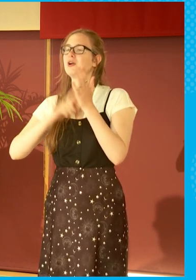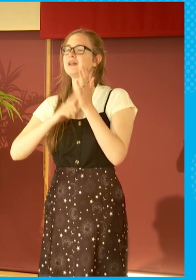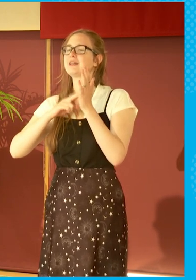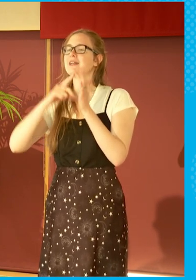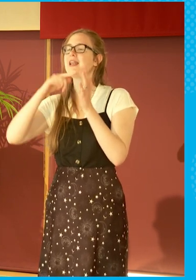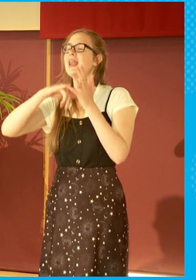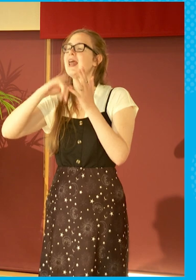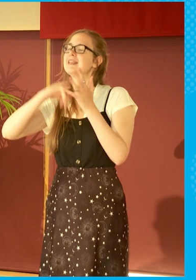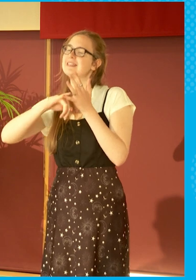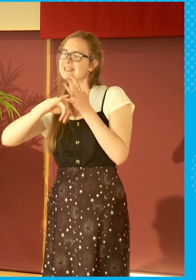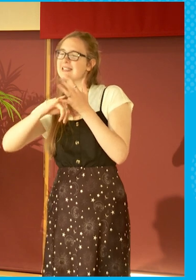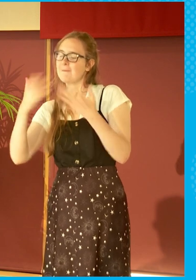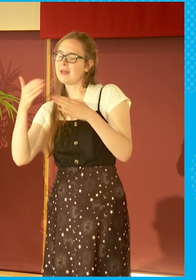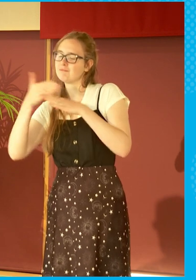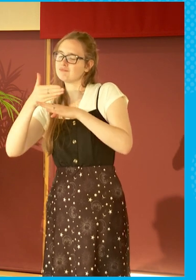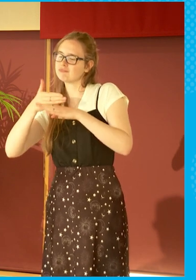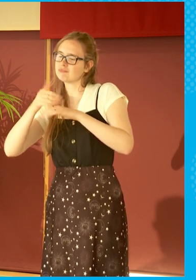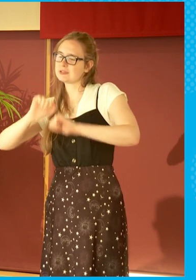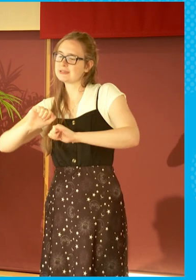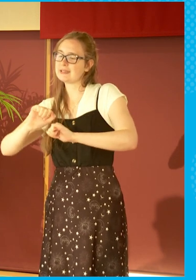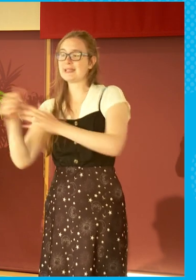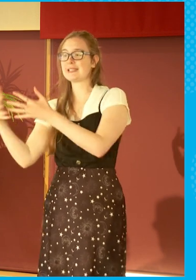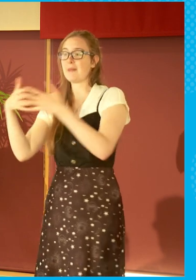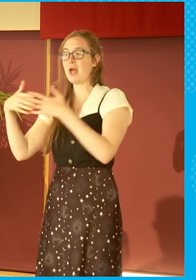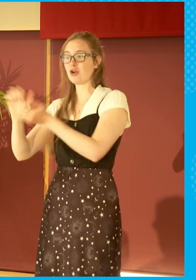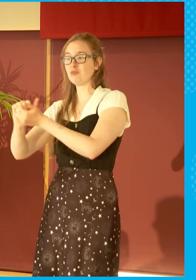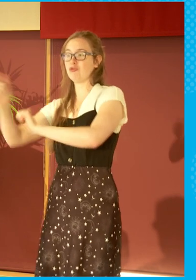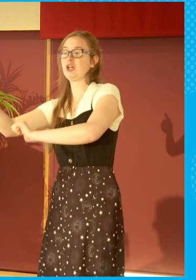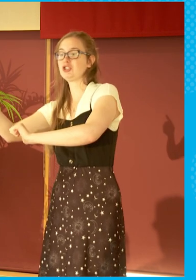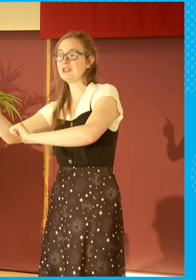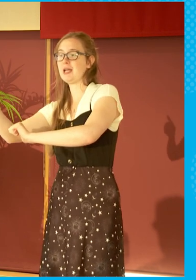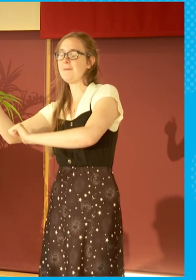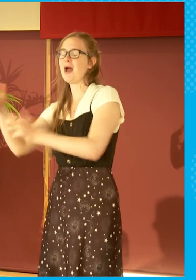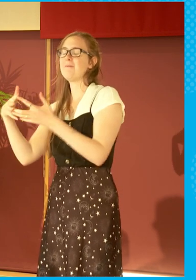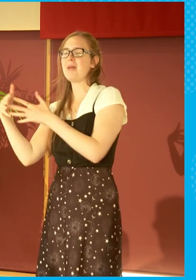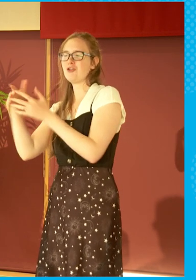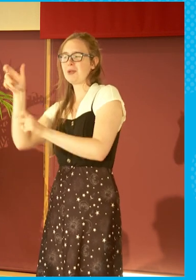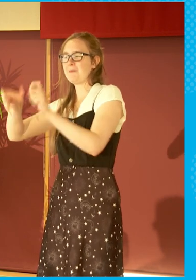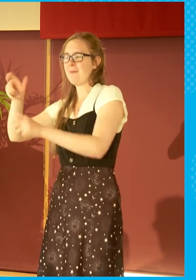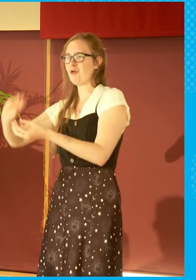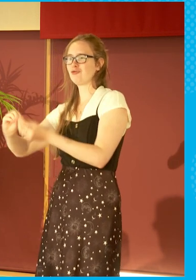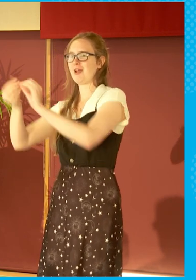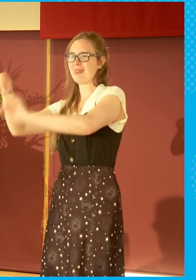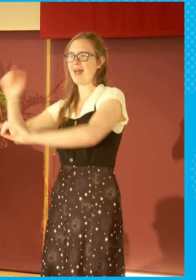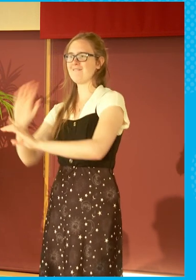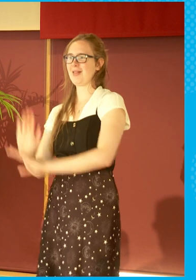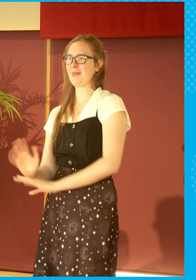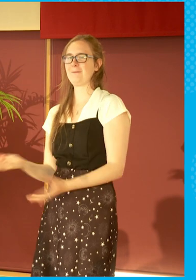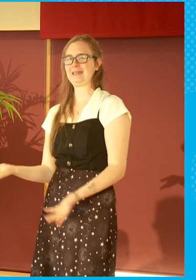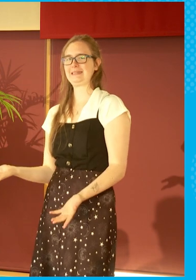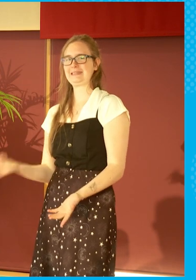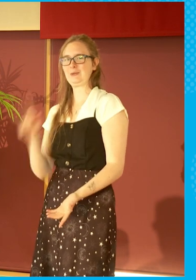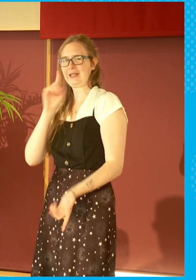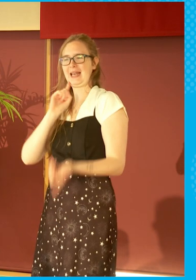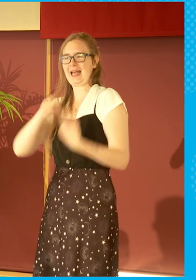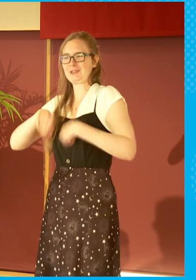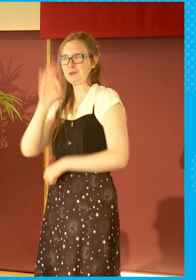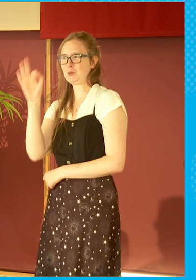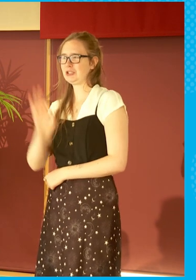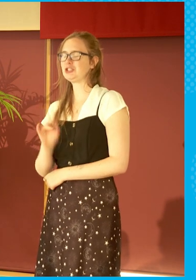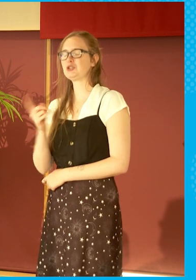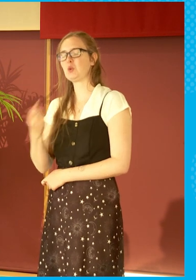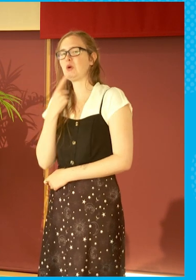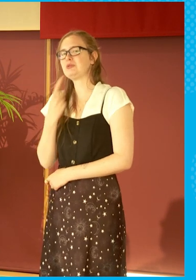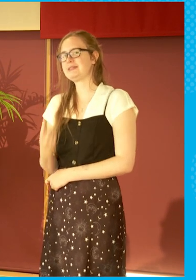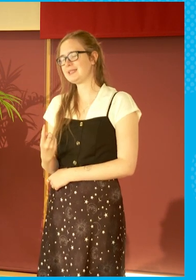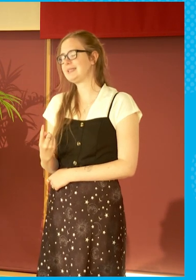a film called Loch Ness getting worked on and a big American production. It's Americans that are making it. So I can't really answer your question. All I can say is that